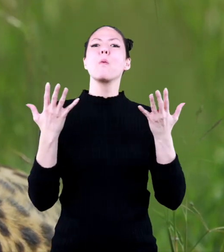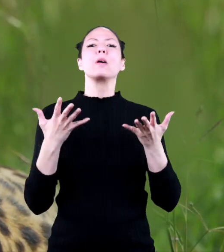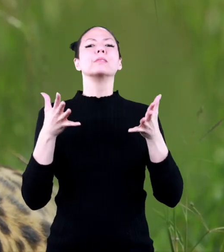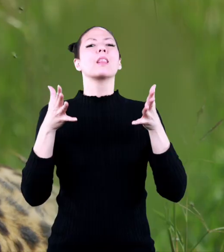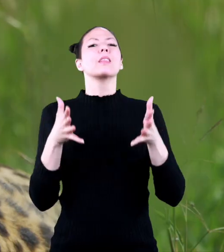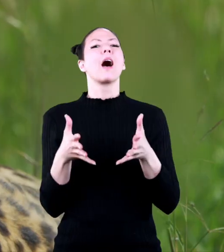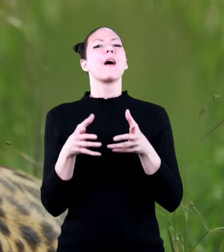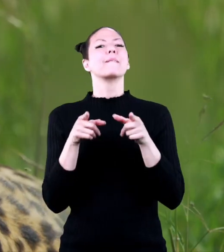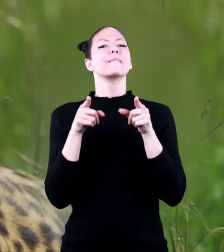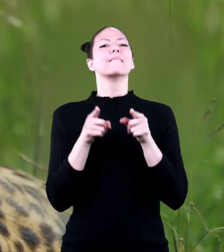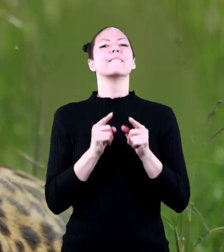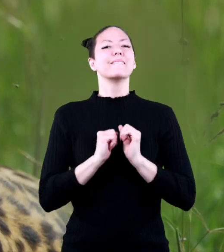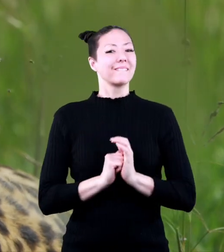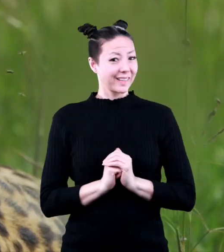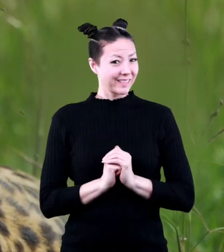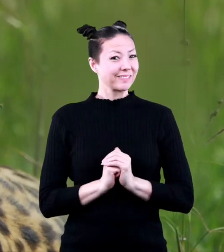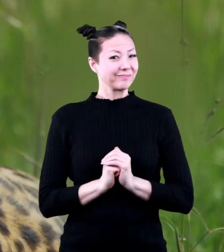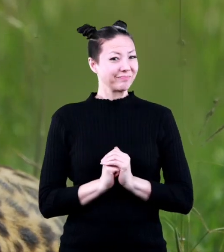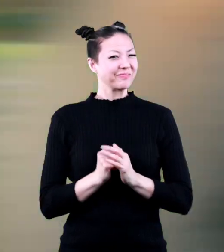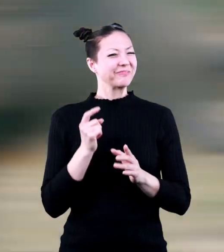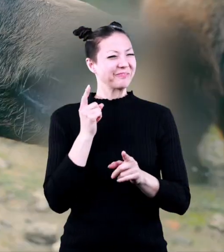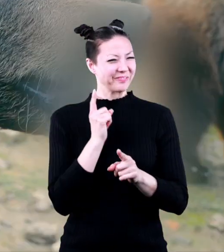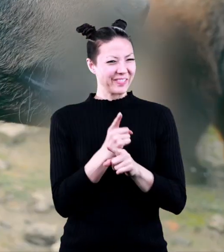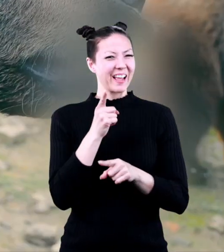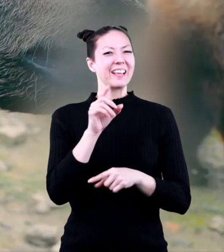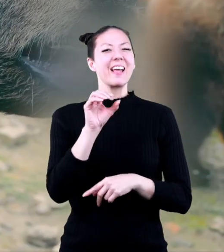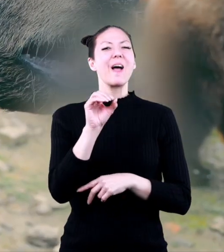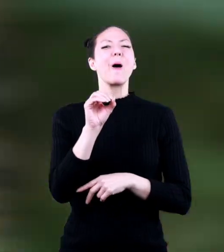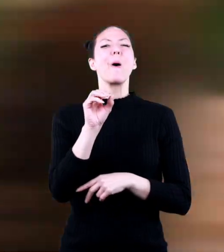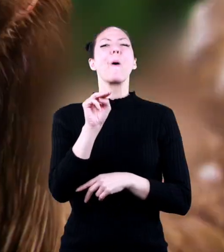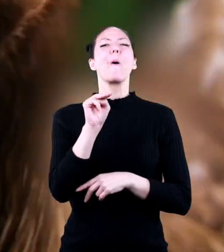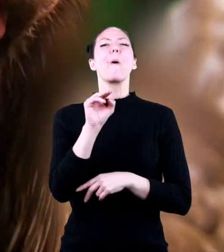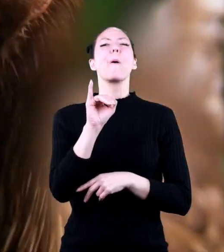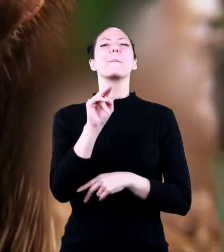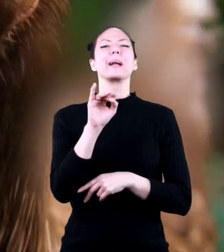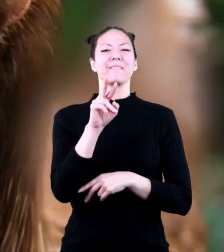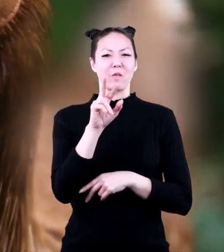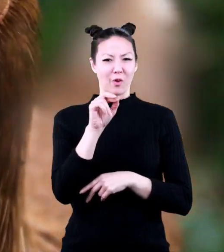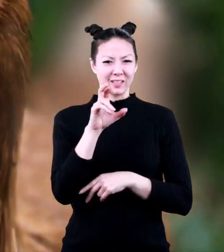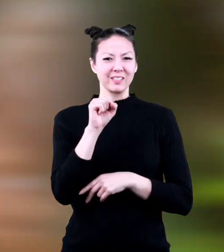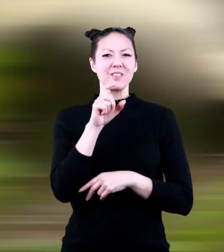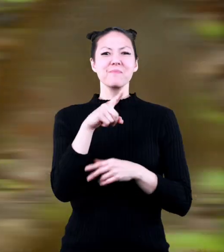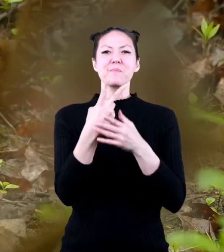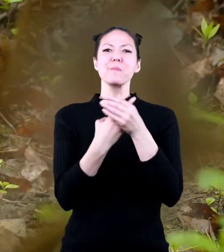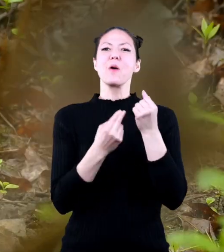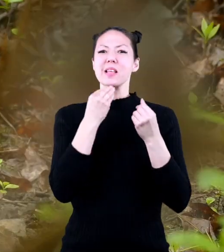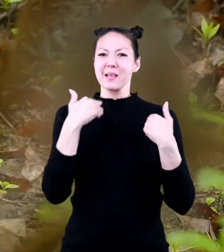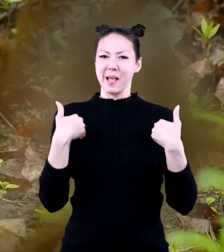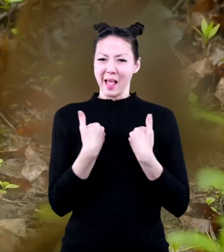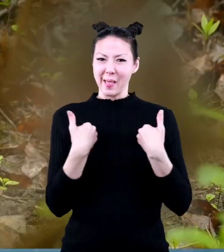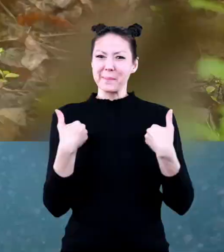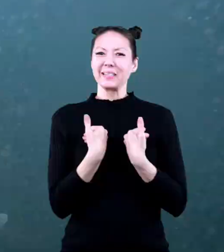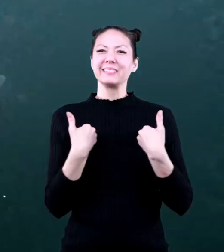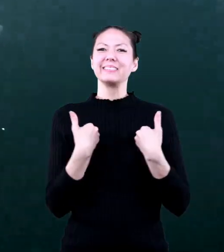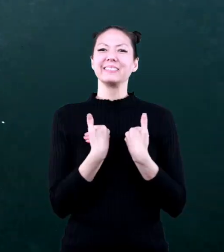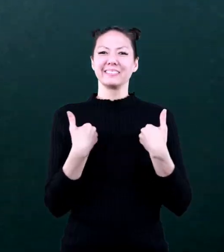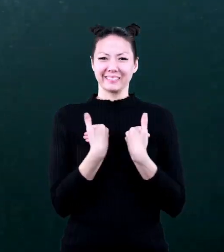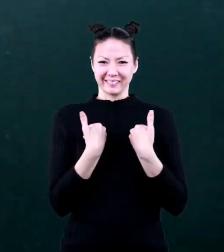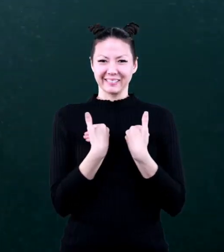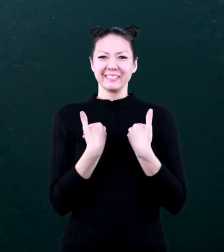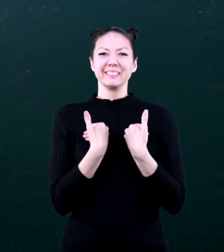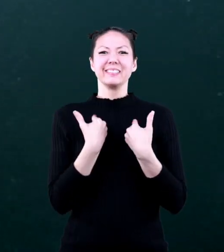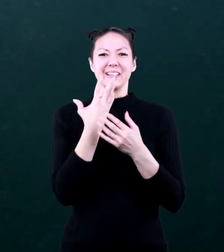What is left? That's right, the animals who eat both, aka